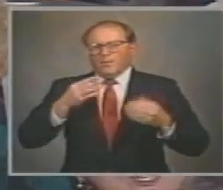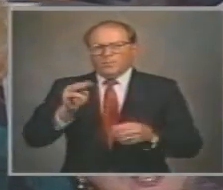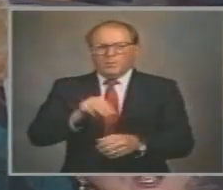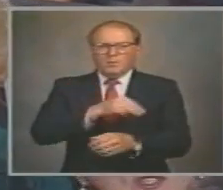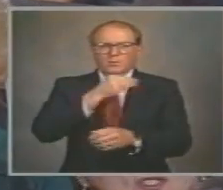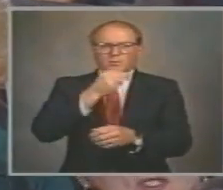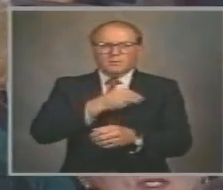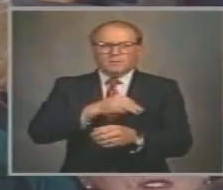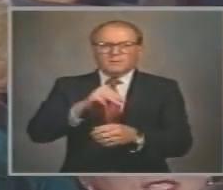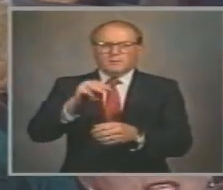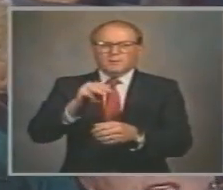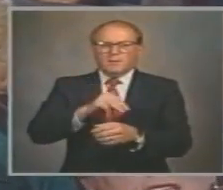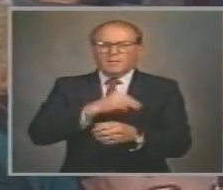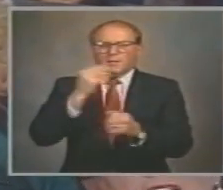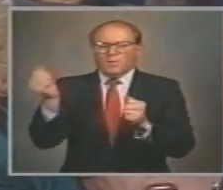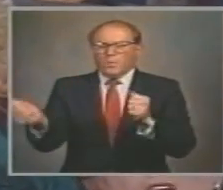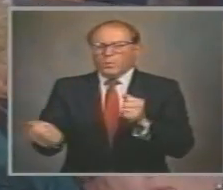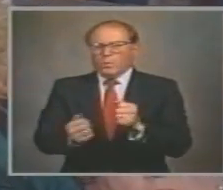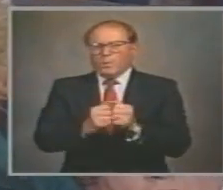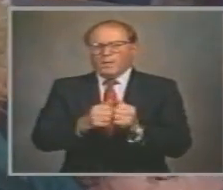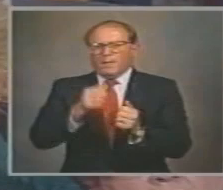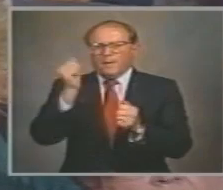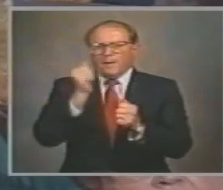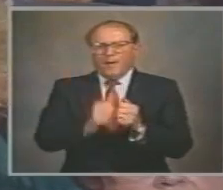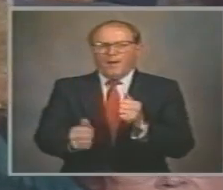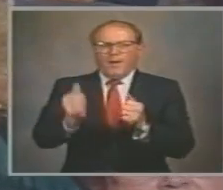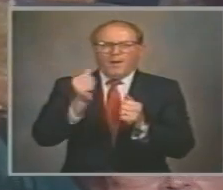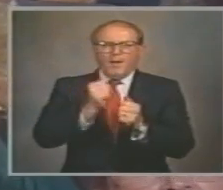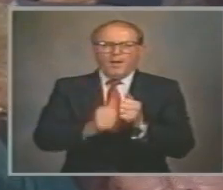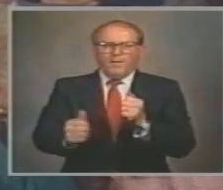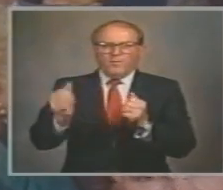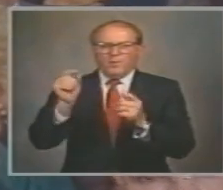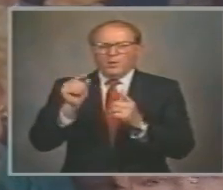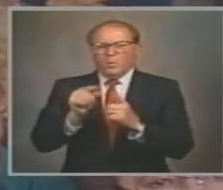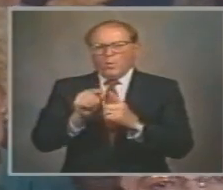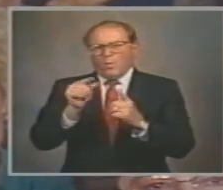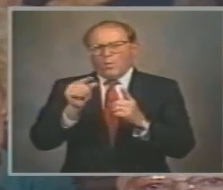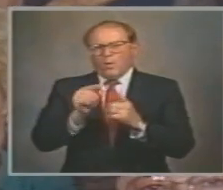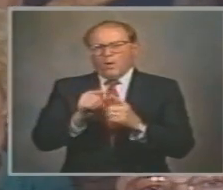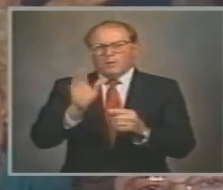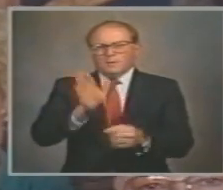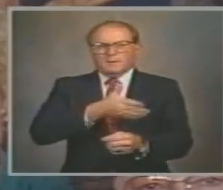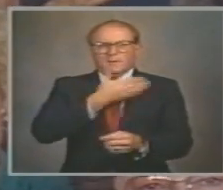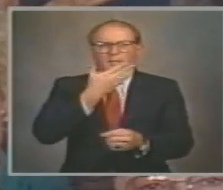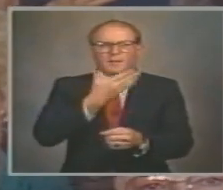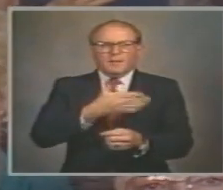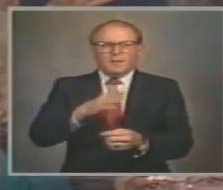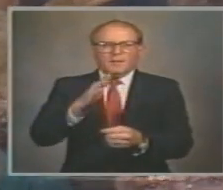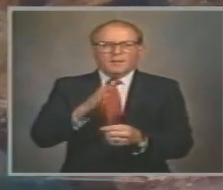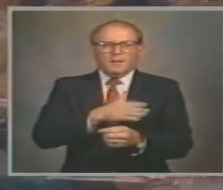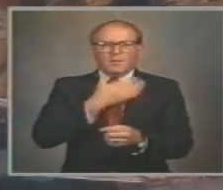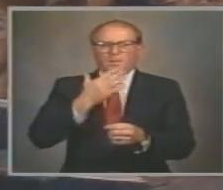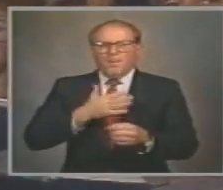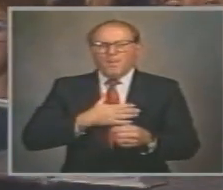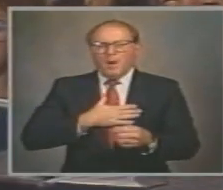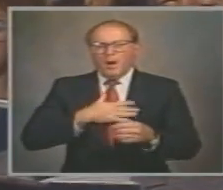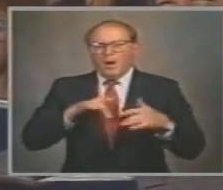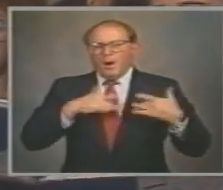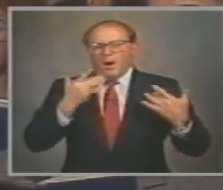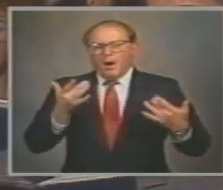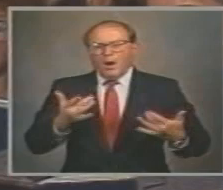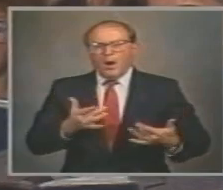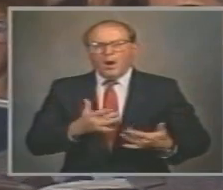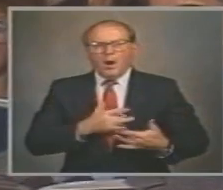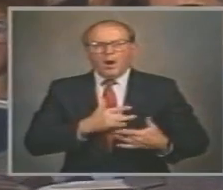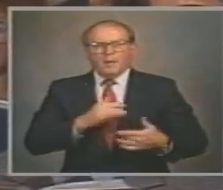wistful music With every mount you raise My